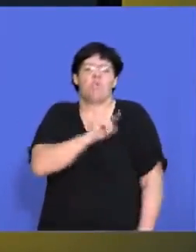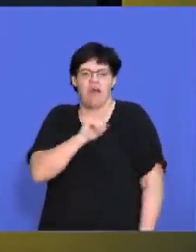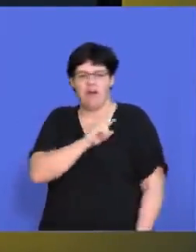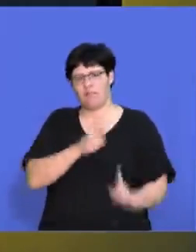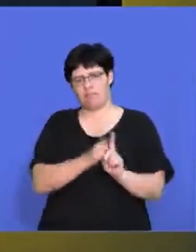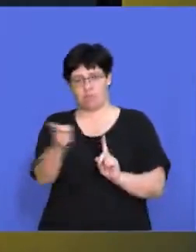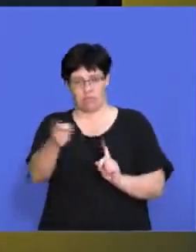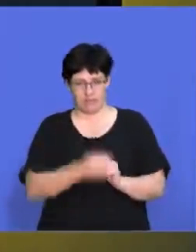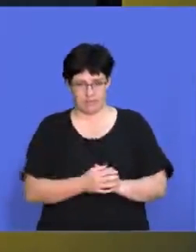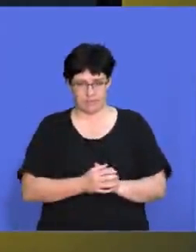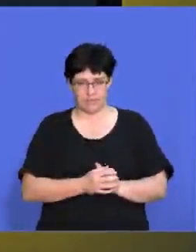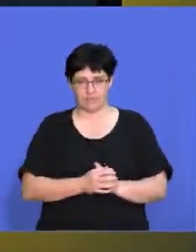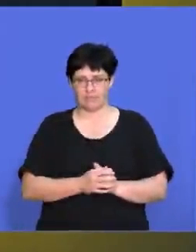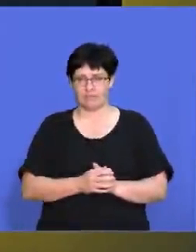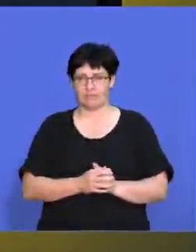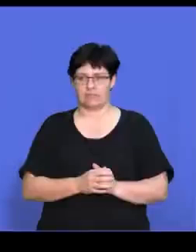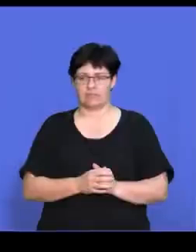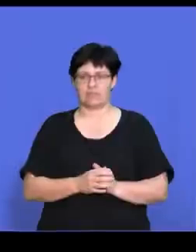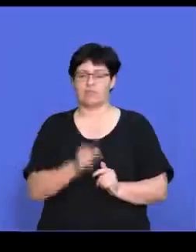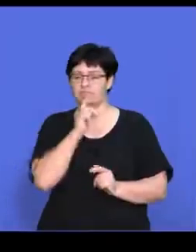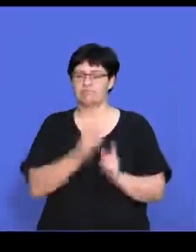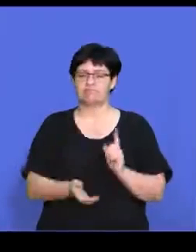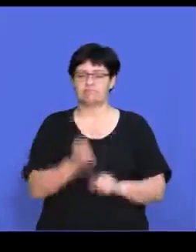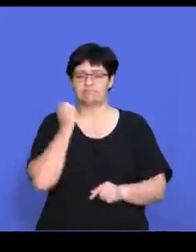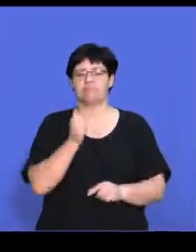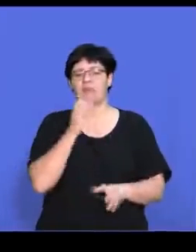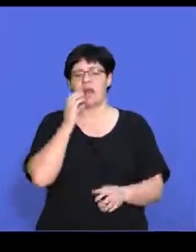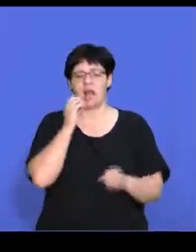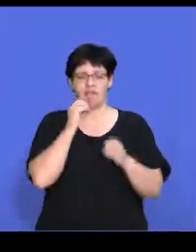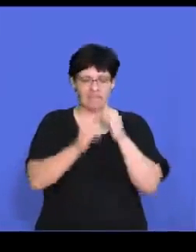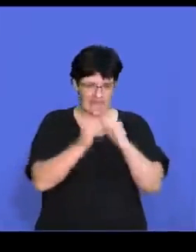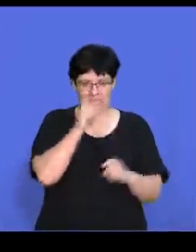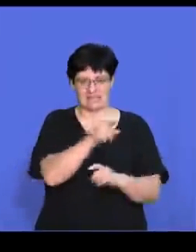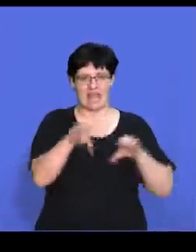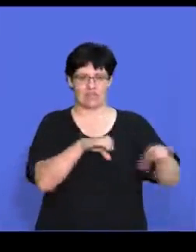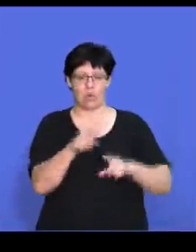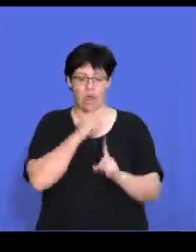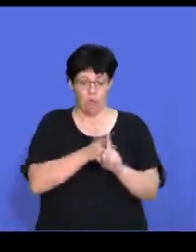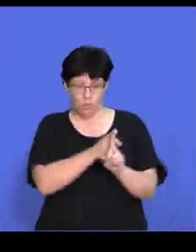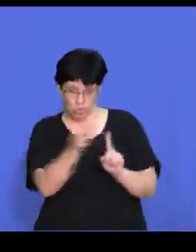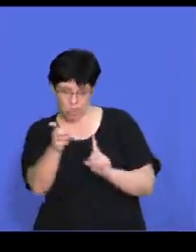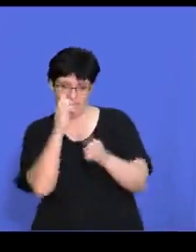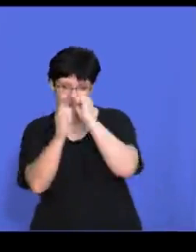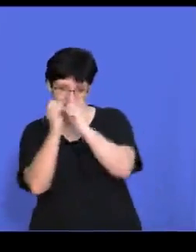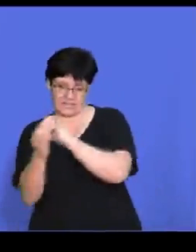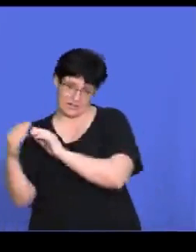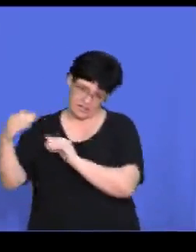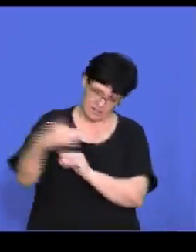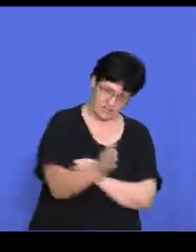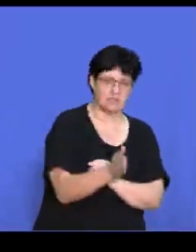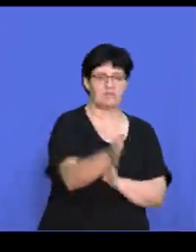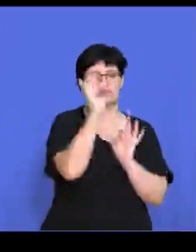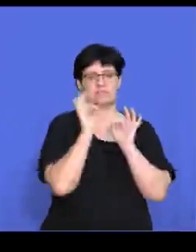reason for, for the deviation? Um, and we take corrective action so that the deviations may be,